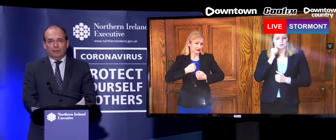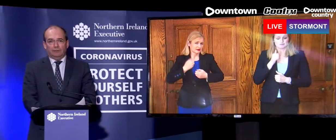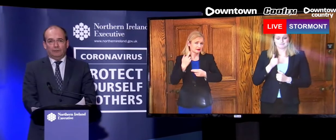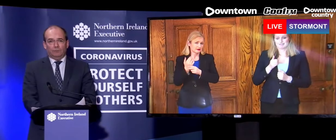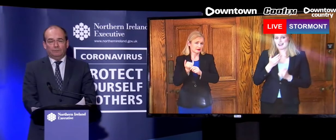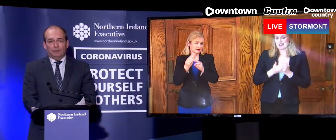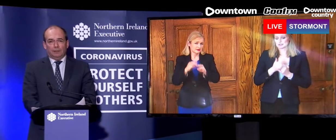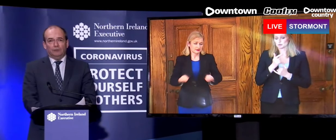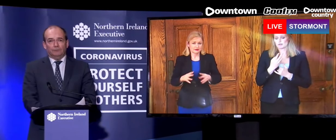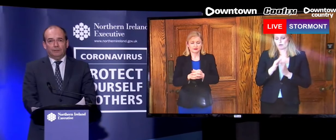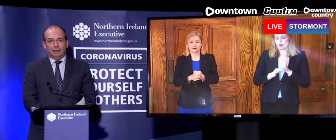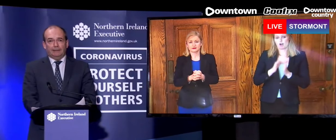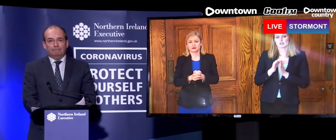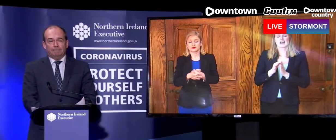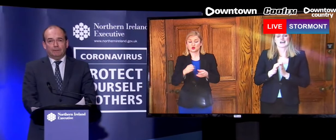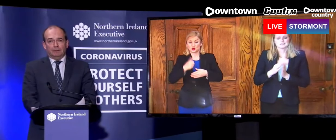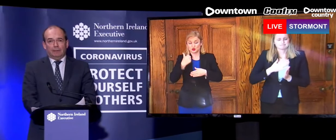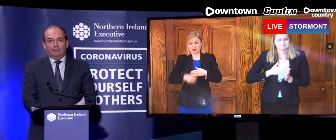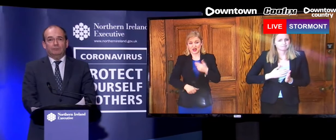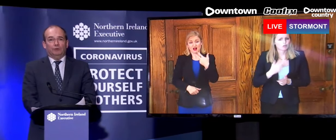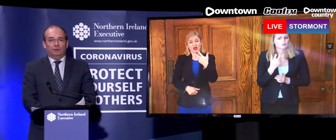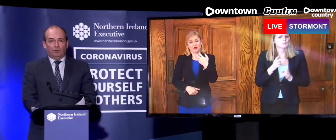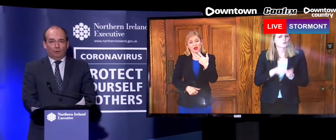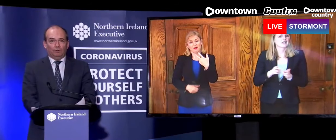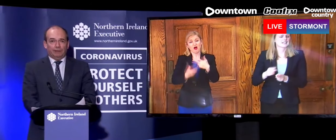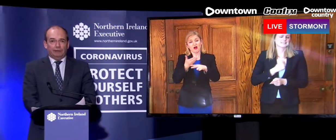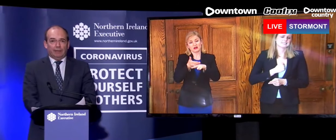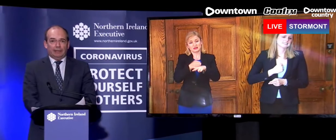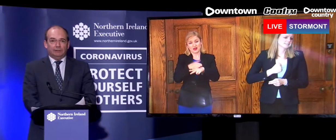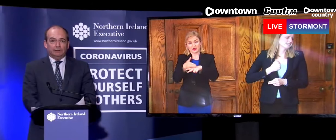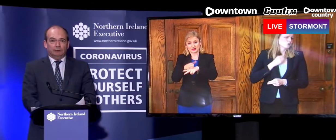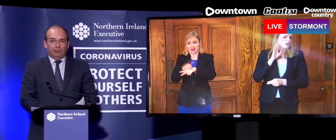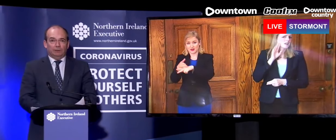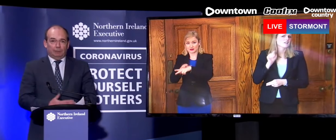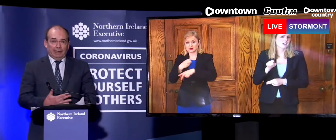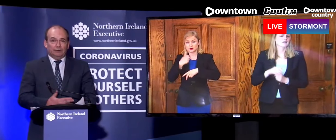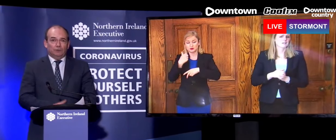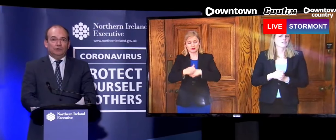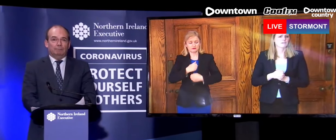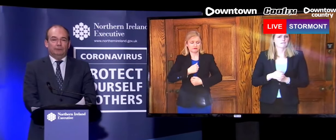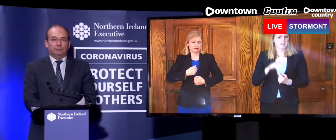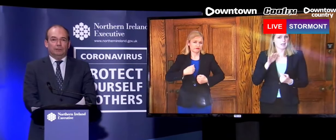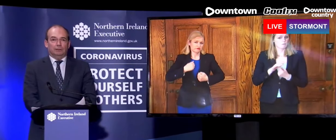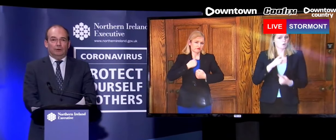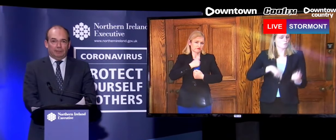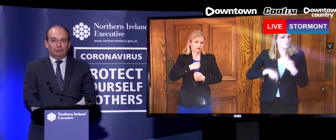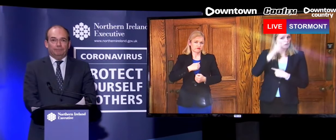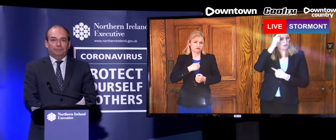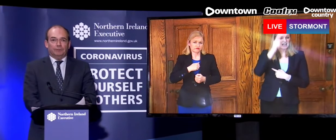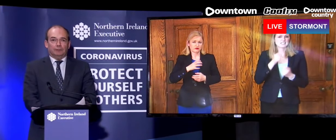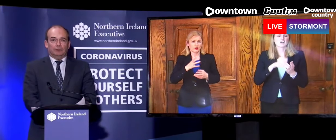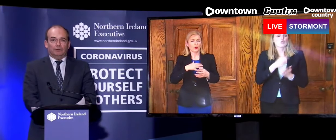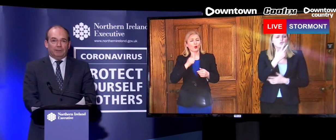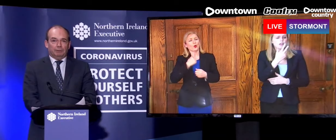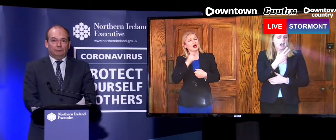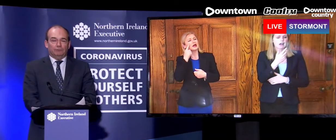deaths that we have heard of today. I think it's important that we all bear in mind between behind those numbers are people.